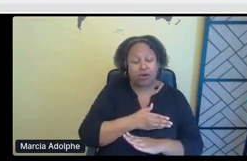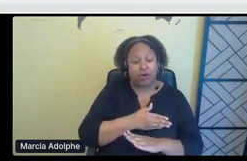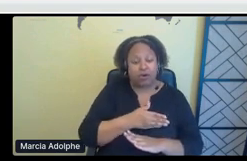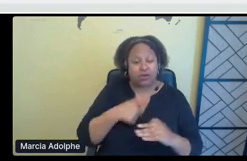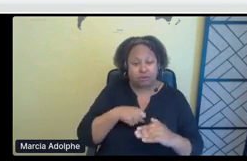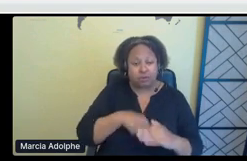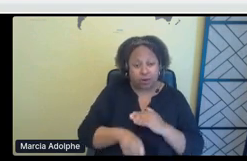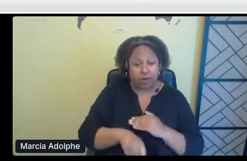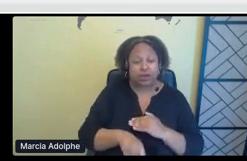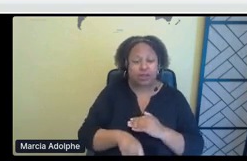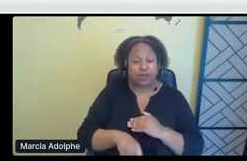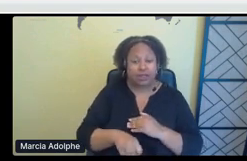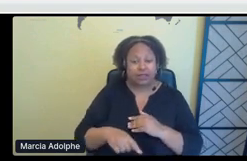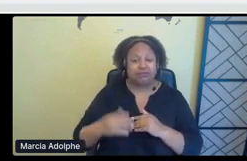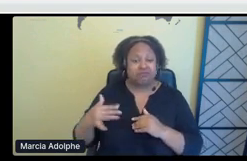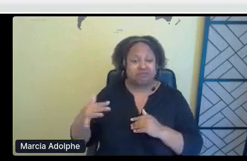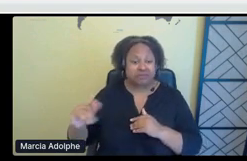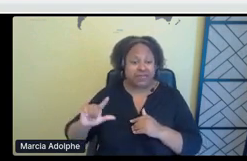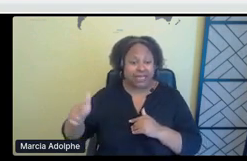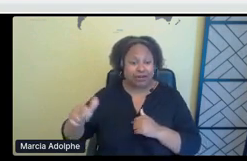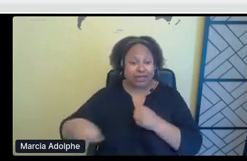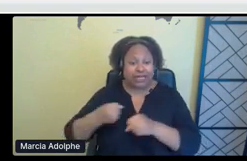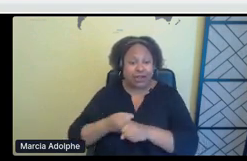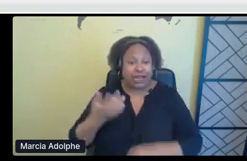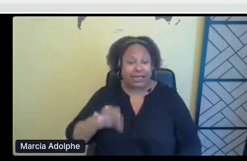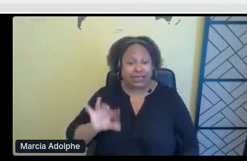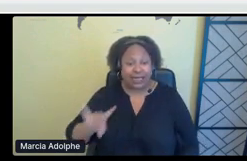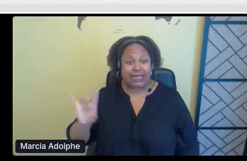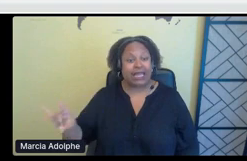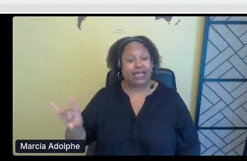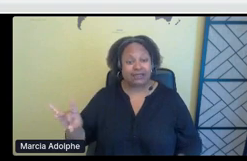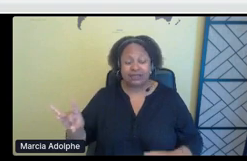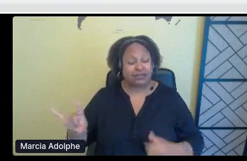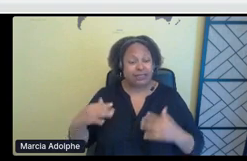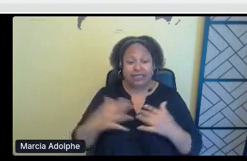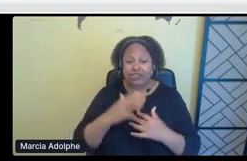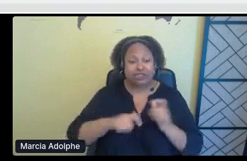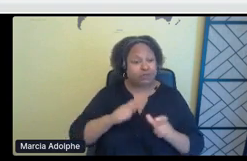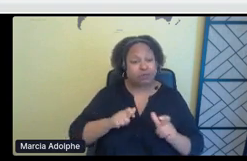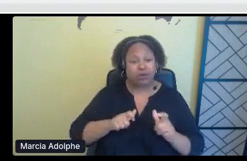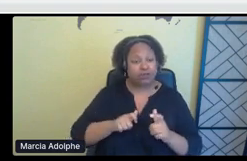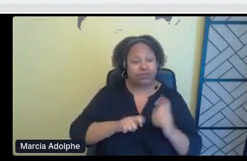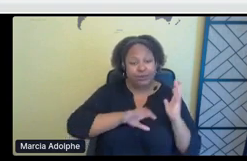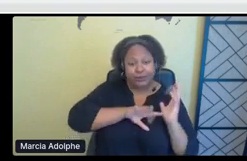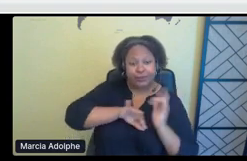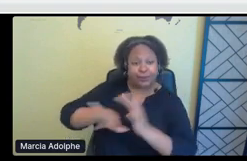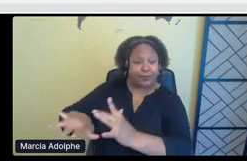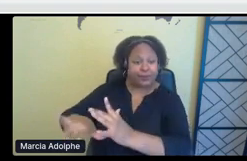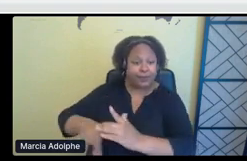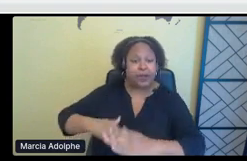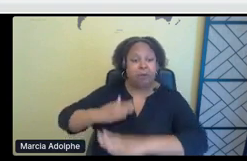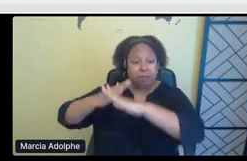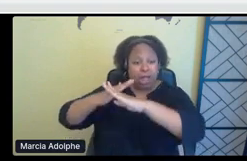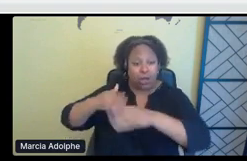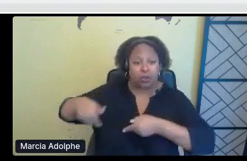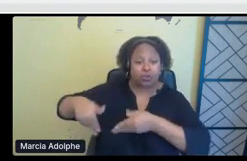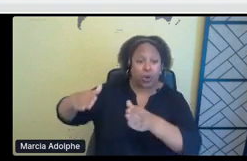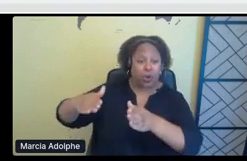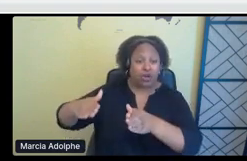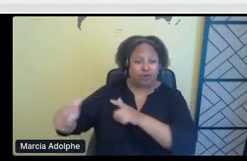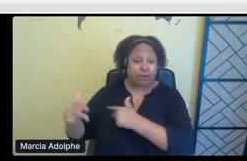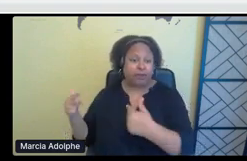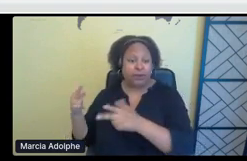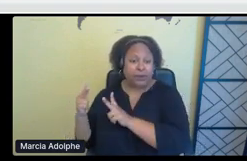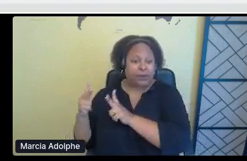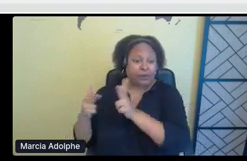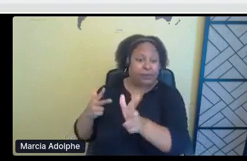homelands for folks that are older, younger people don't really remember that history. But whenever I talked to anyone, that's my parents age and they know the nation that I'm from, they're